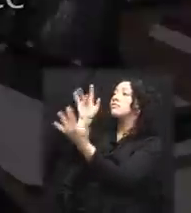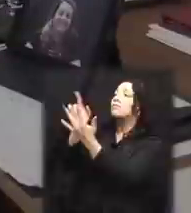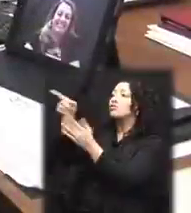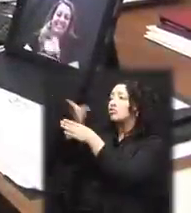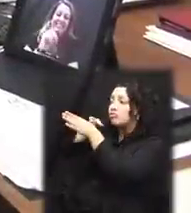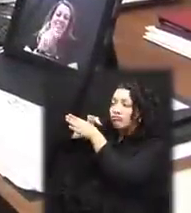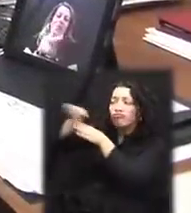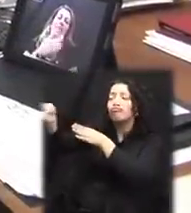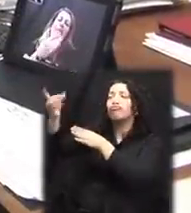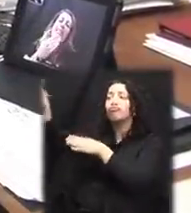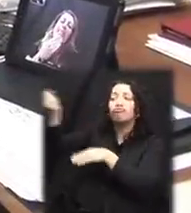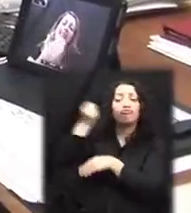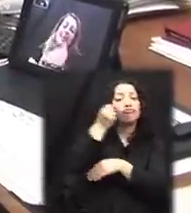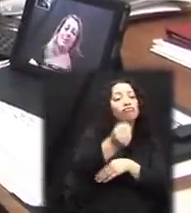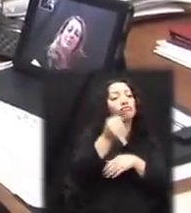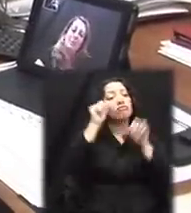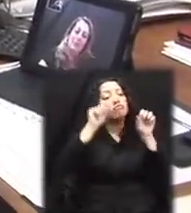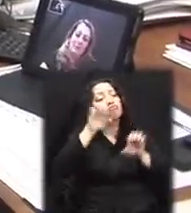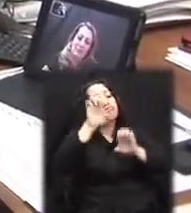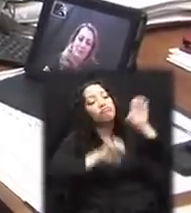technology that is most appropriate.